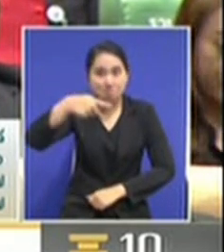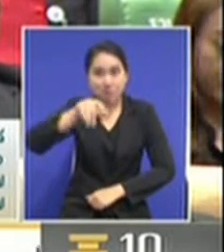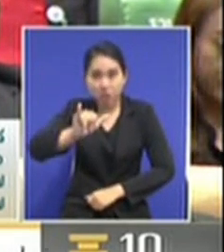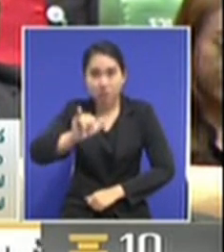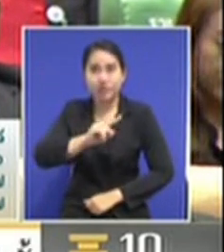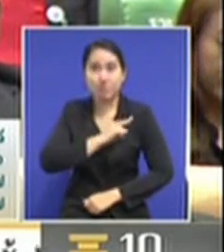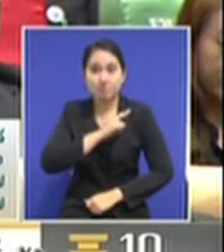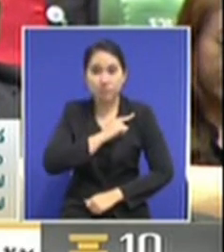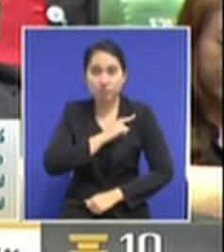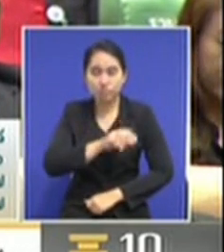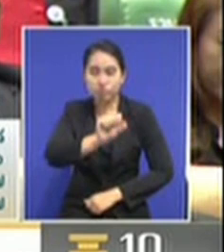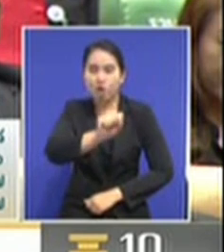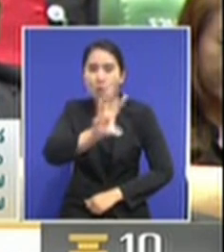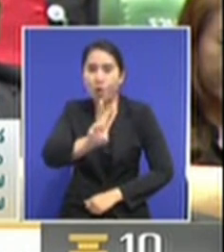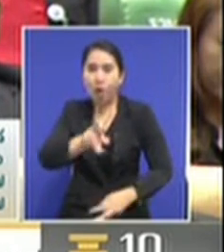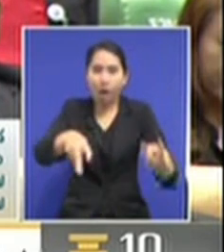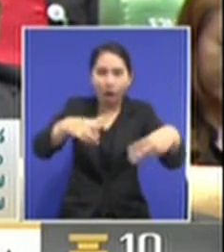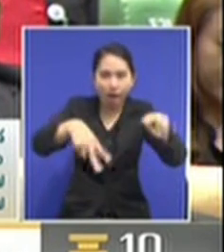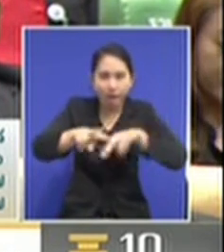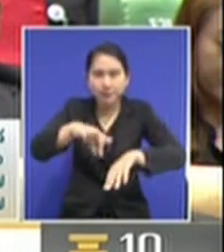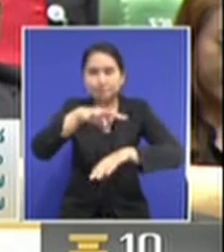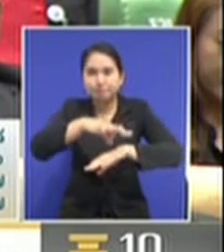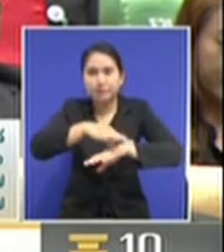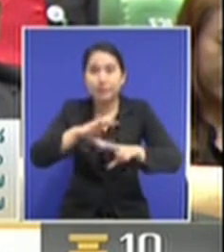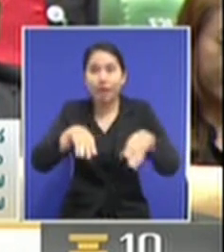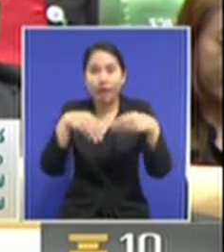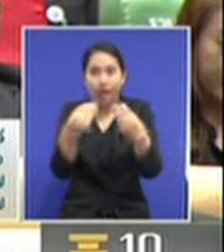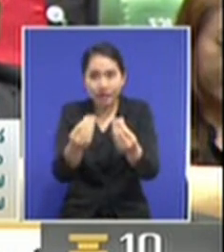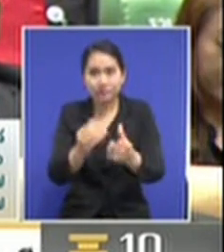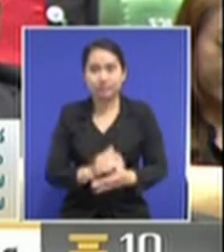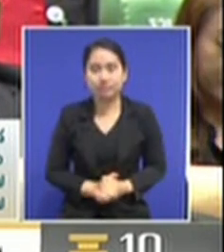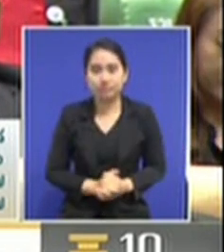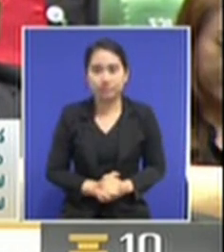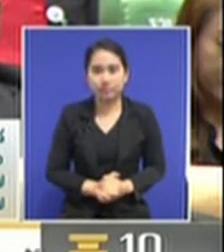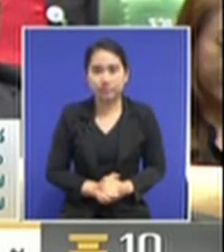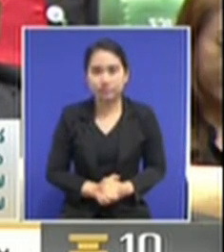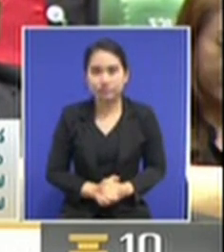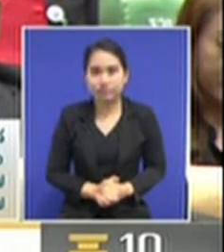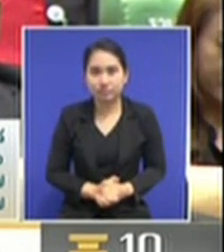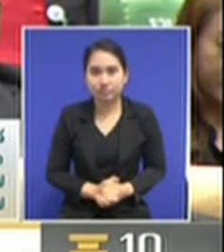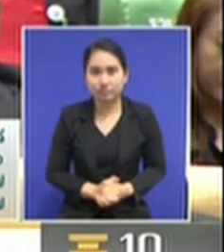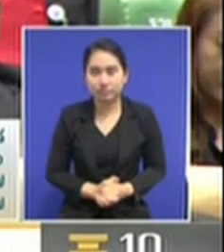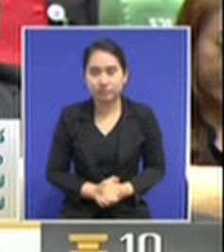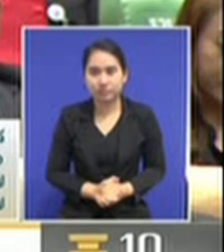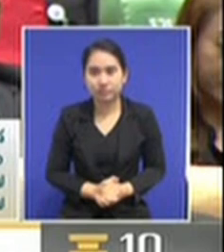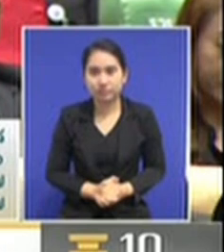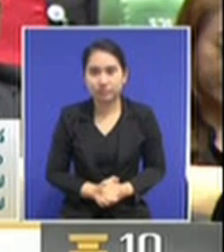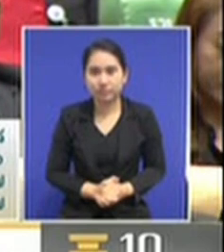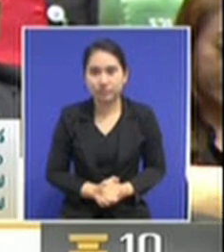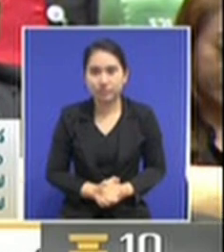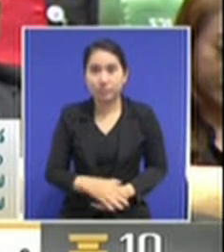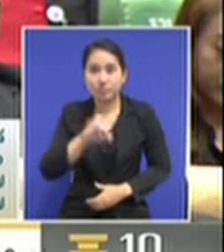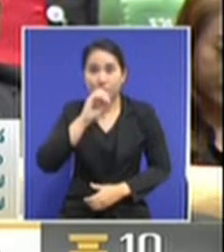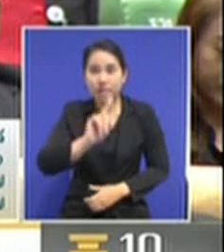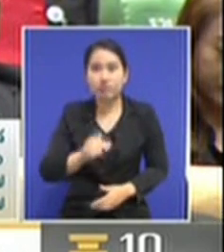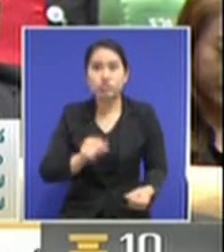So the winning candidate in this election needs to have the support of at least more